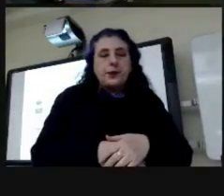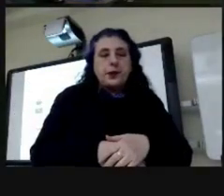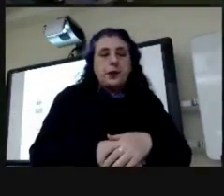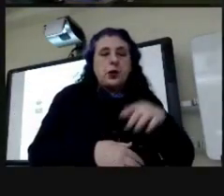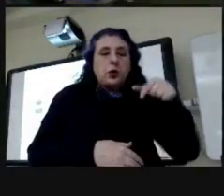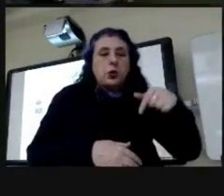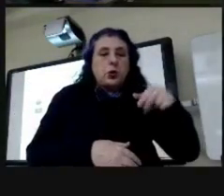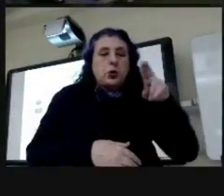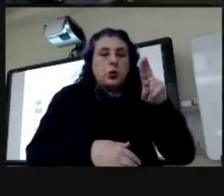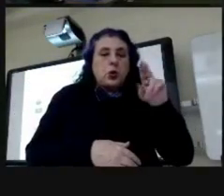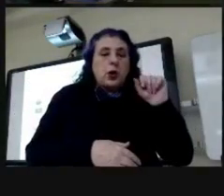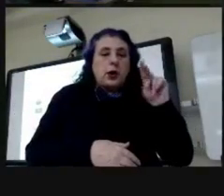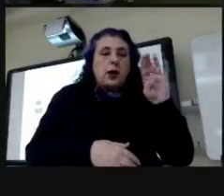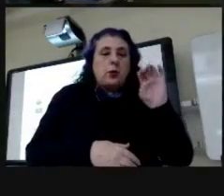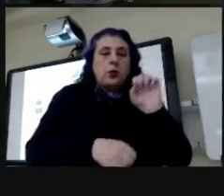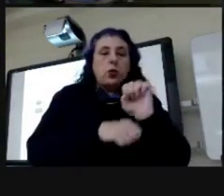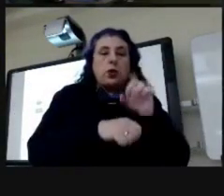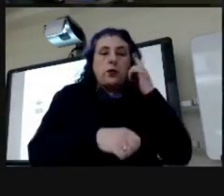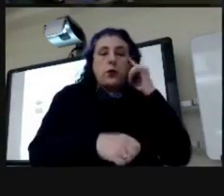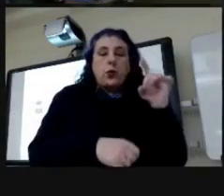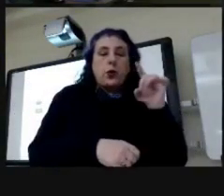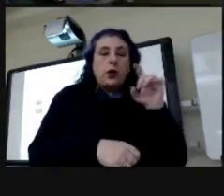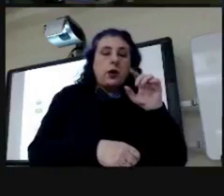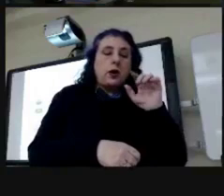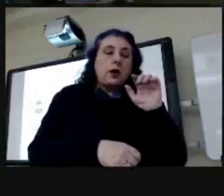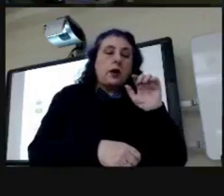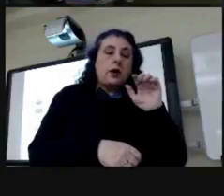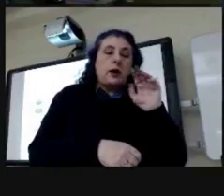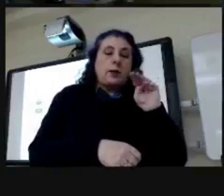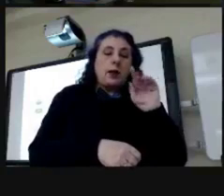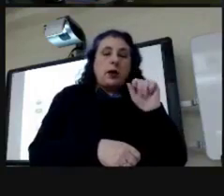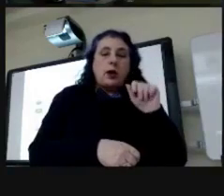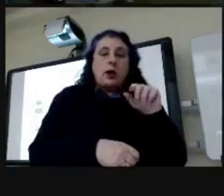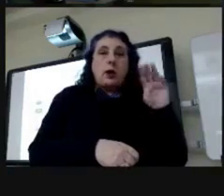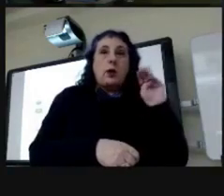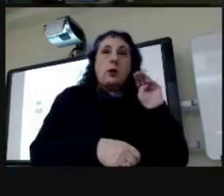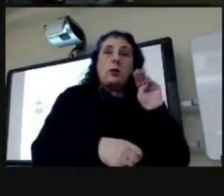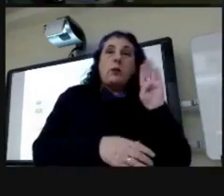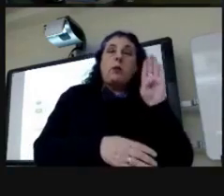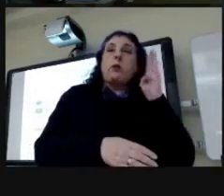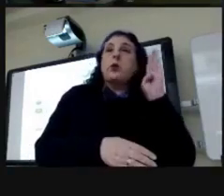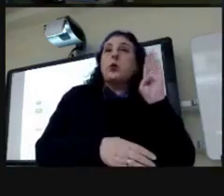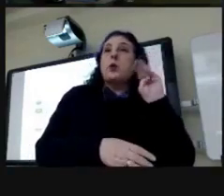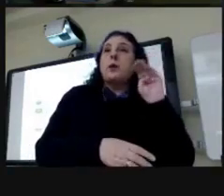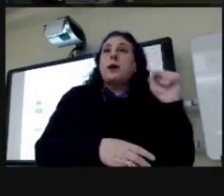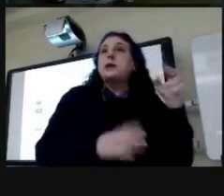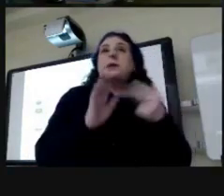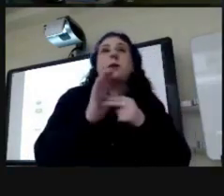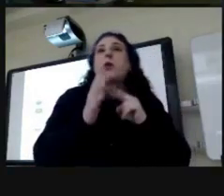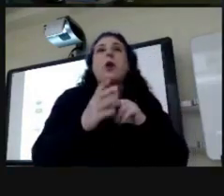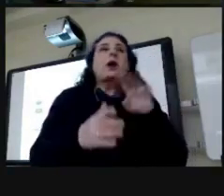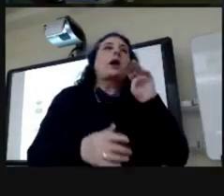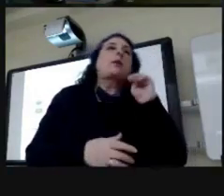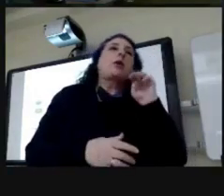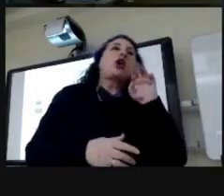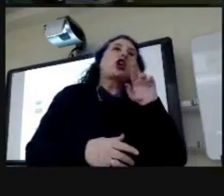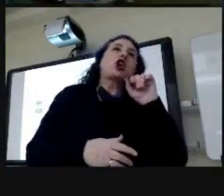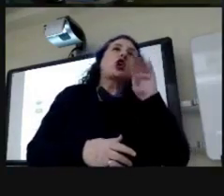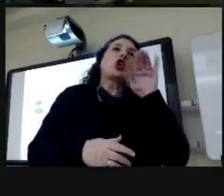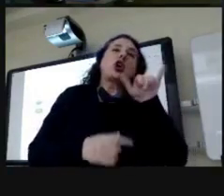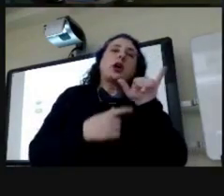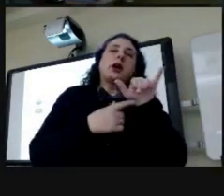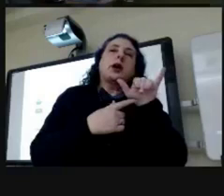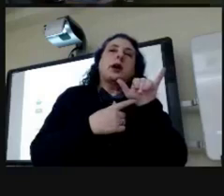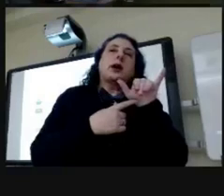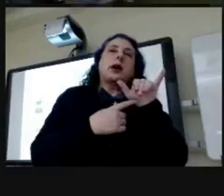quinine will work and then i want to mention the blue blue mass um that is mercury um it's